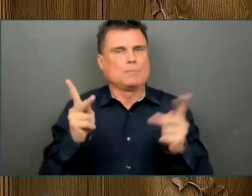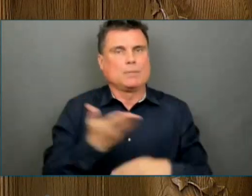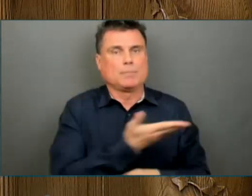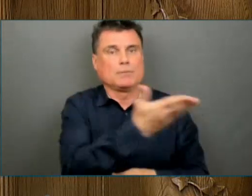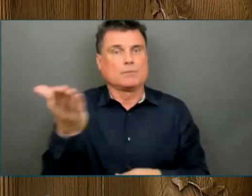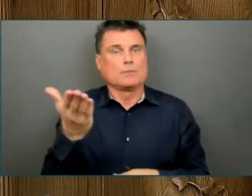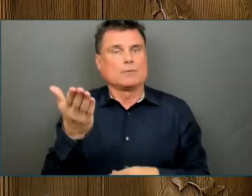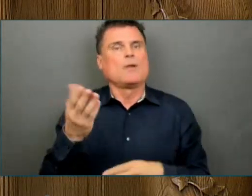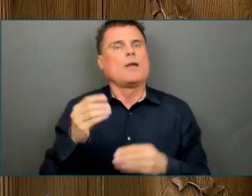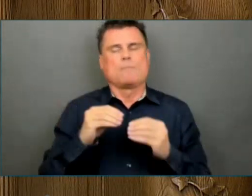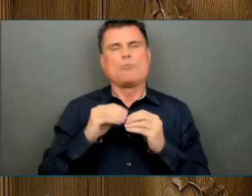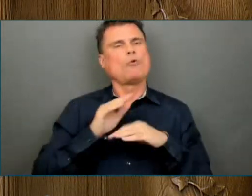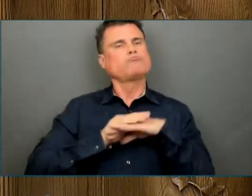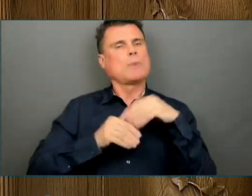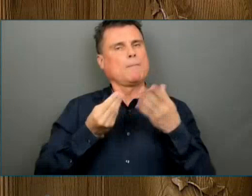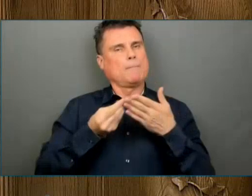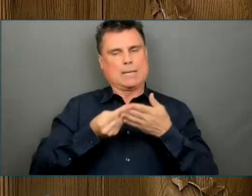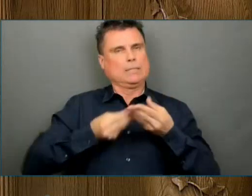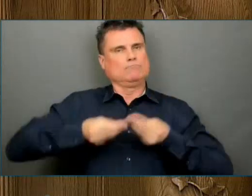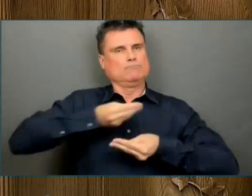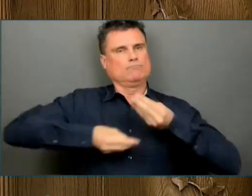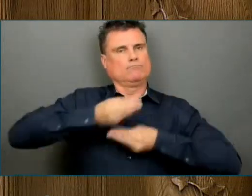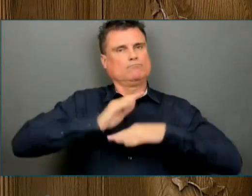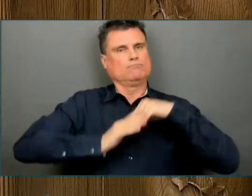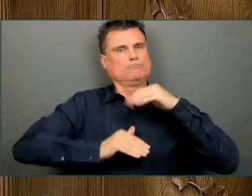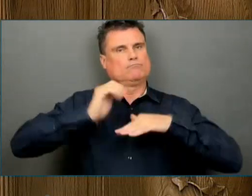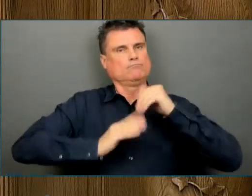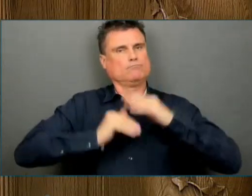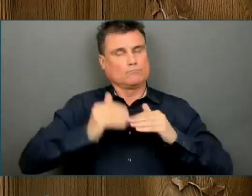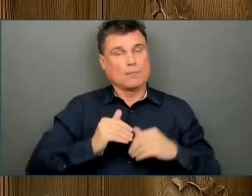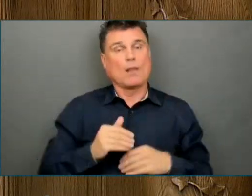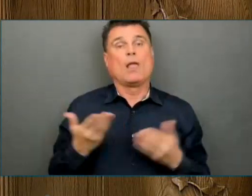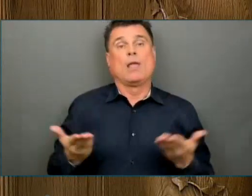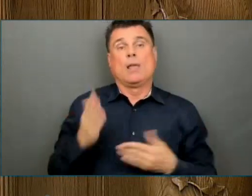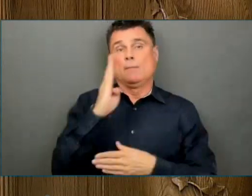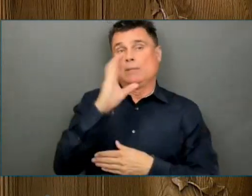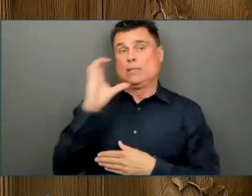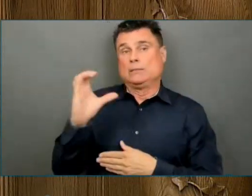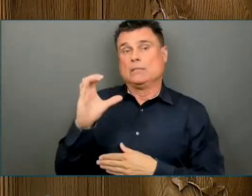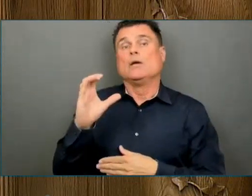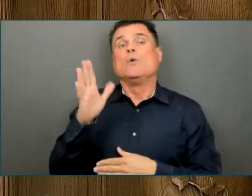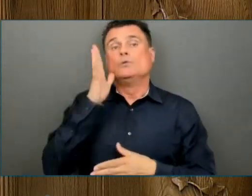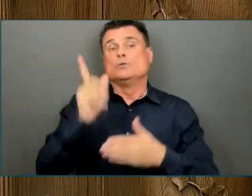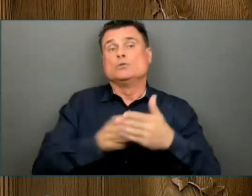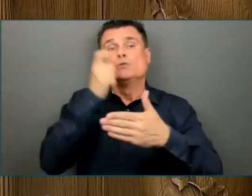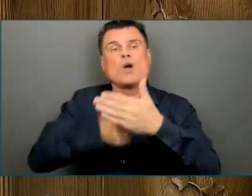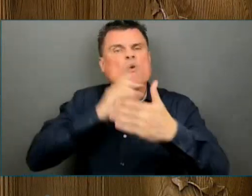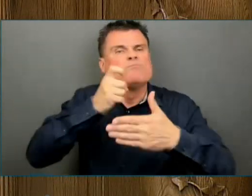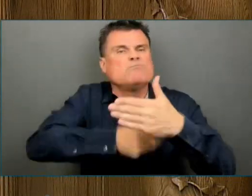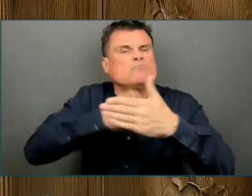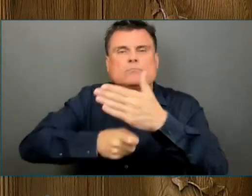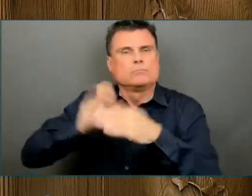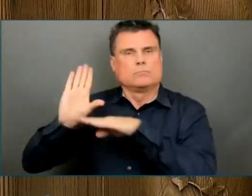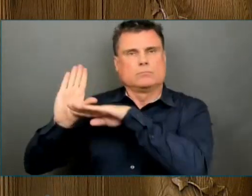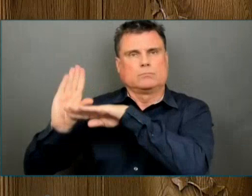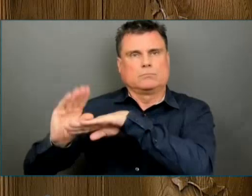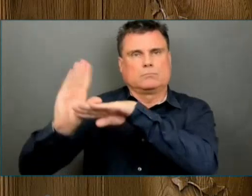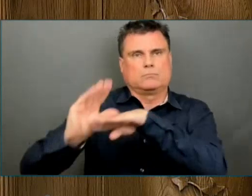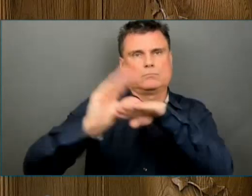reduction is on top of the COVID-19 rebate issued earlier this year and in addition to last year's freeze on rates.